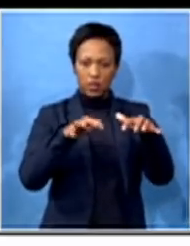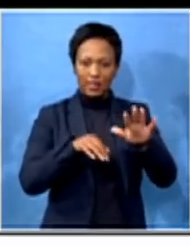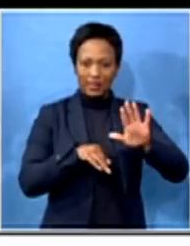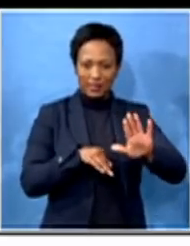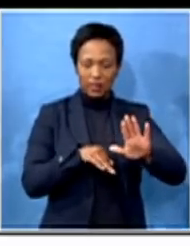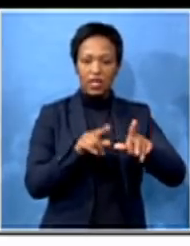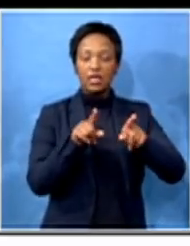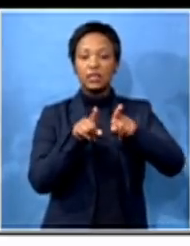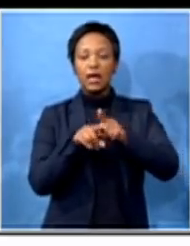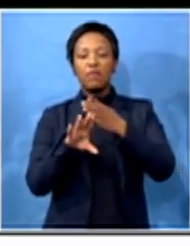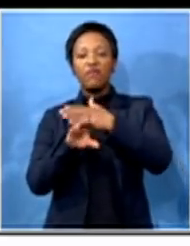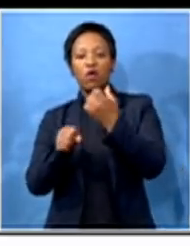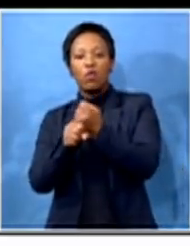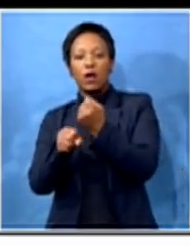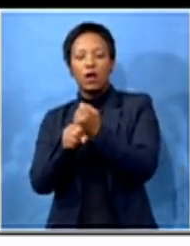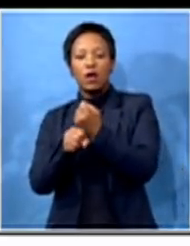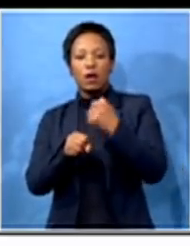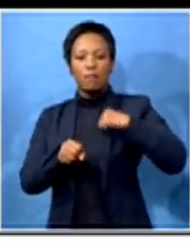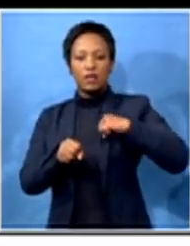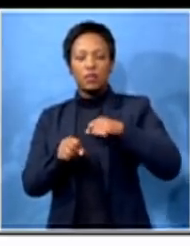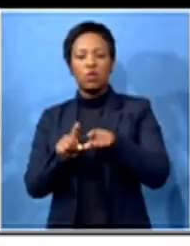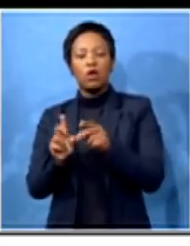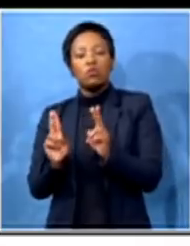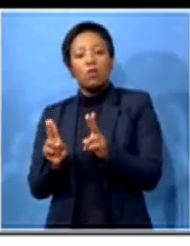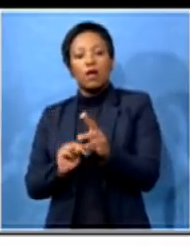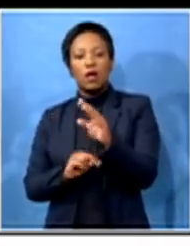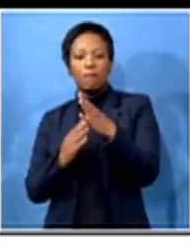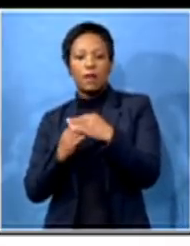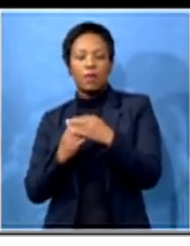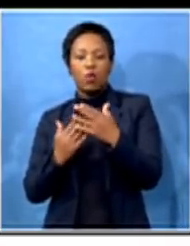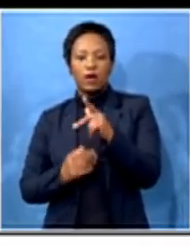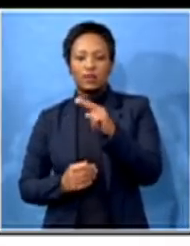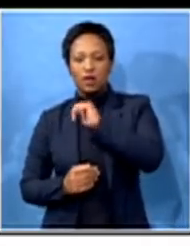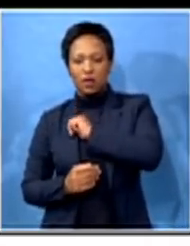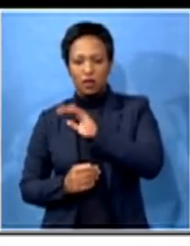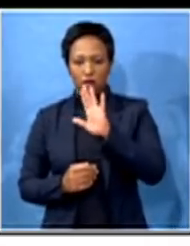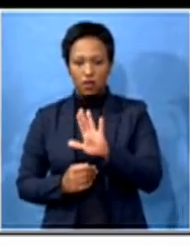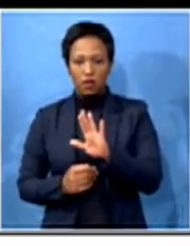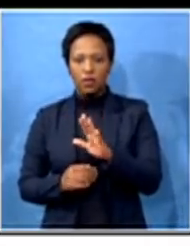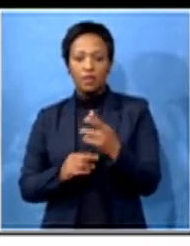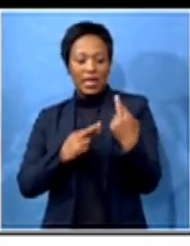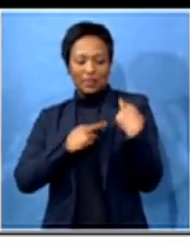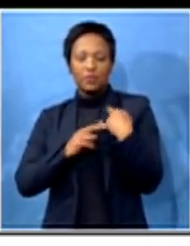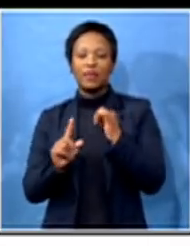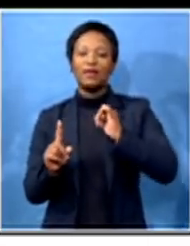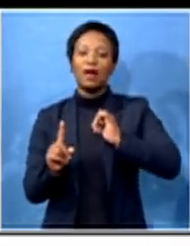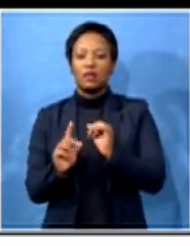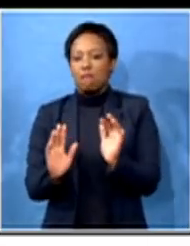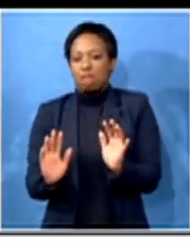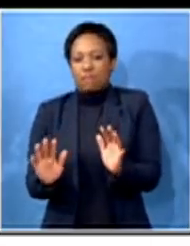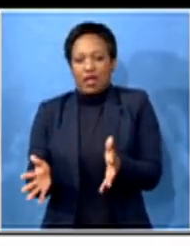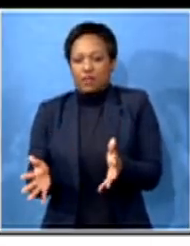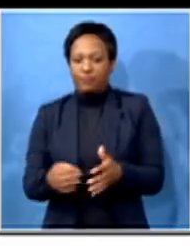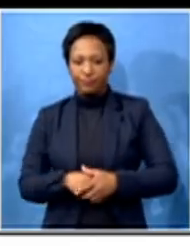in the municipality, an ordinary member of parliament in Wazulu-Natal. There is her responsibility, nothing else at this